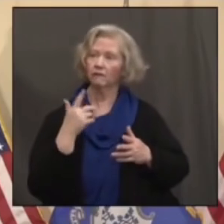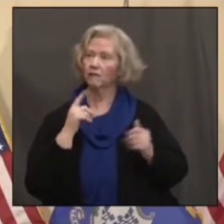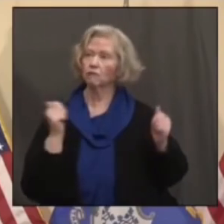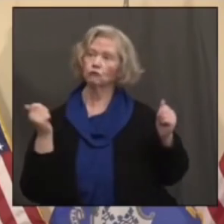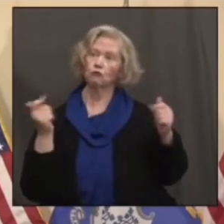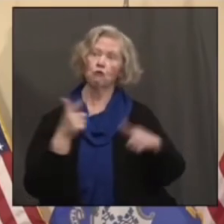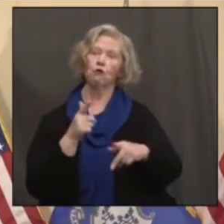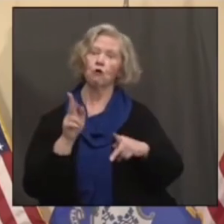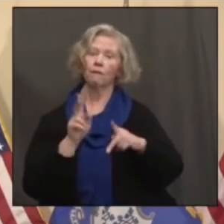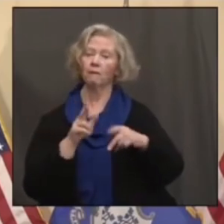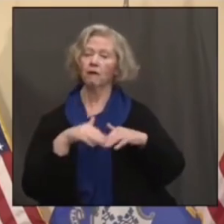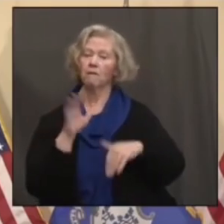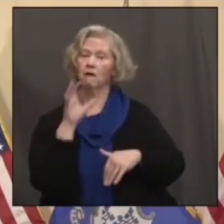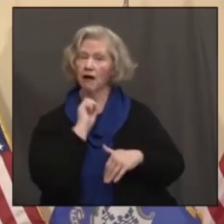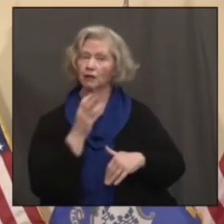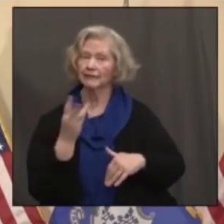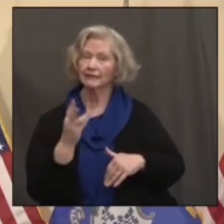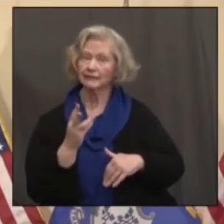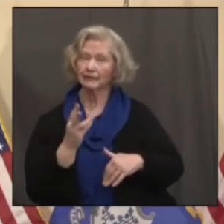16 can sign up?